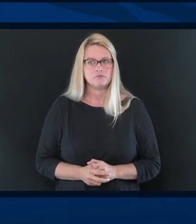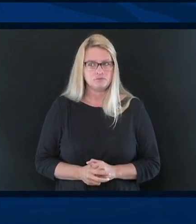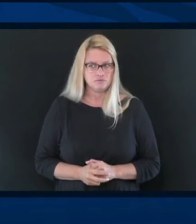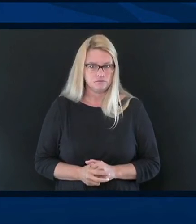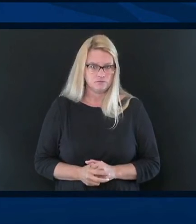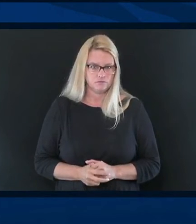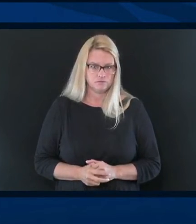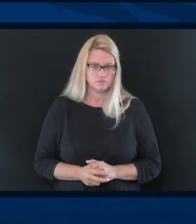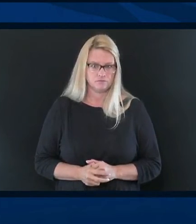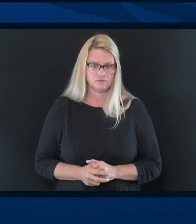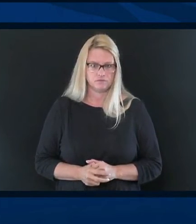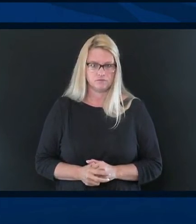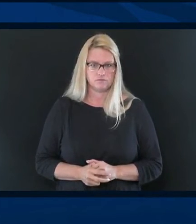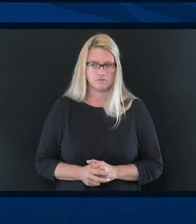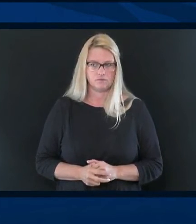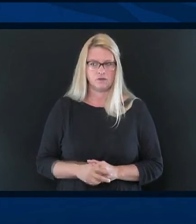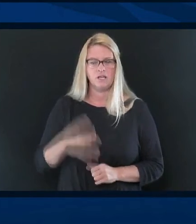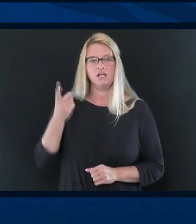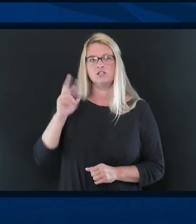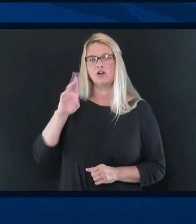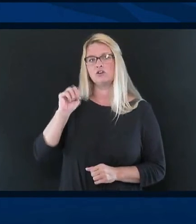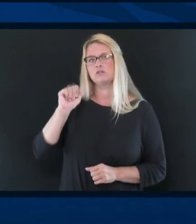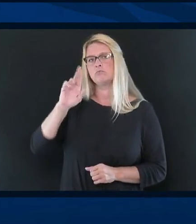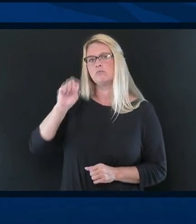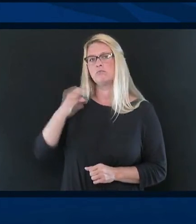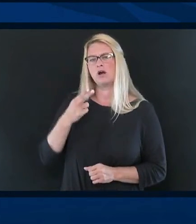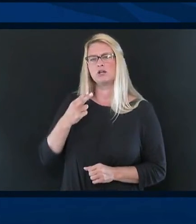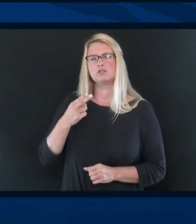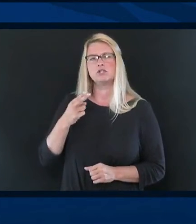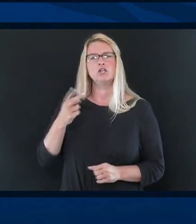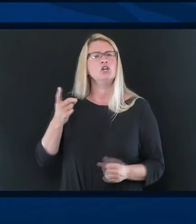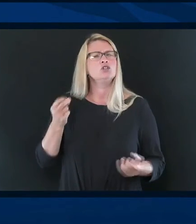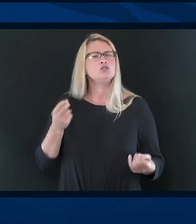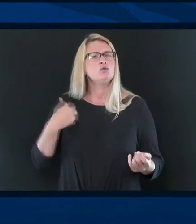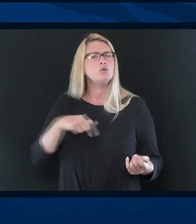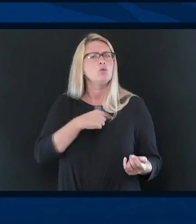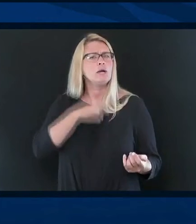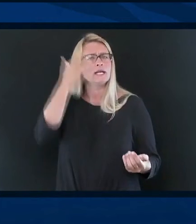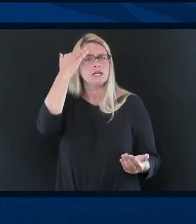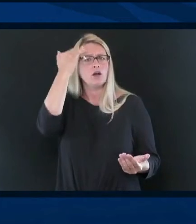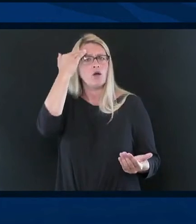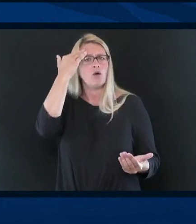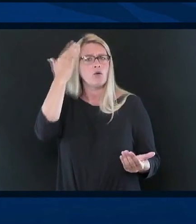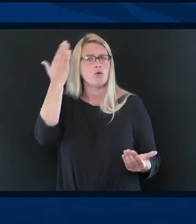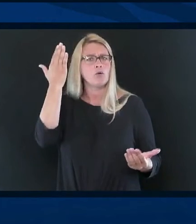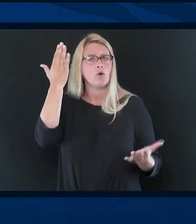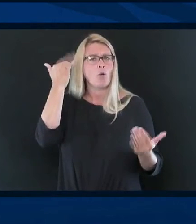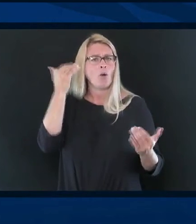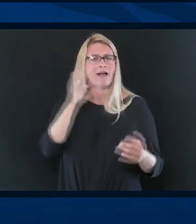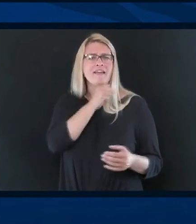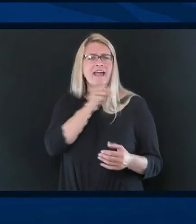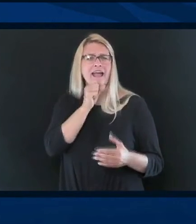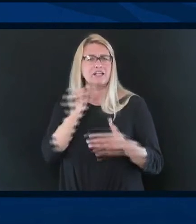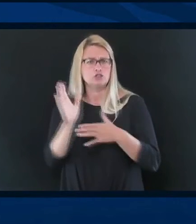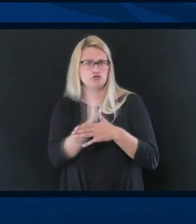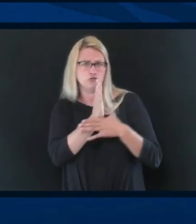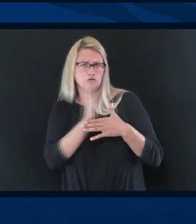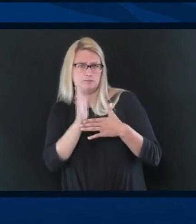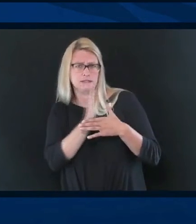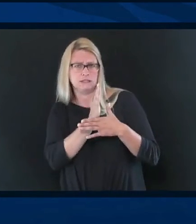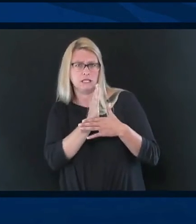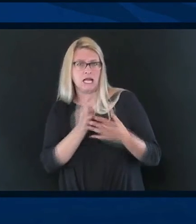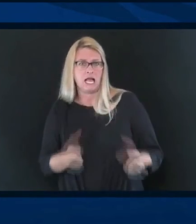Dr. Marsh. Um, do we know what is driving these across the board increases in cases among age groups? you know, how much of it